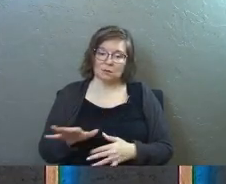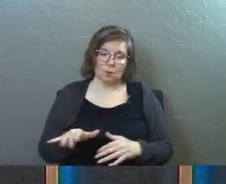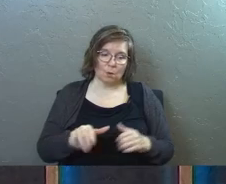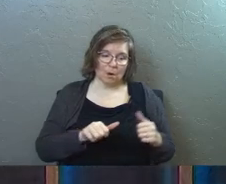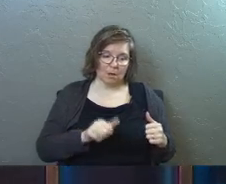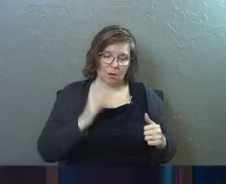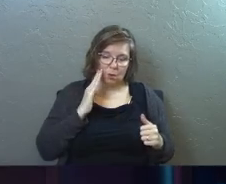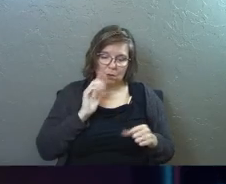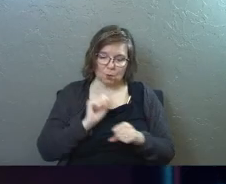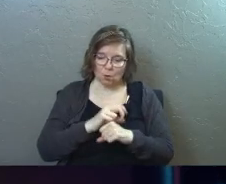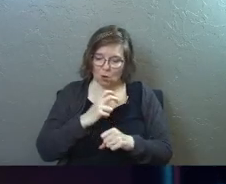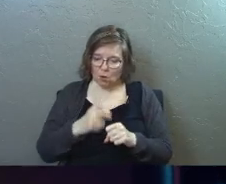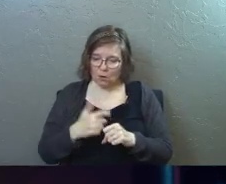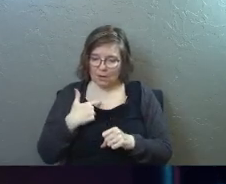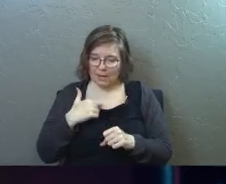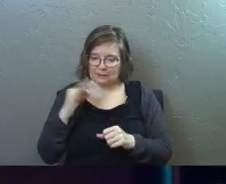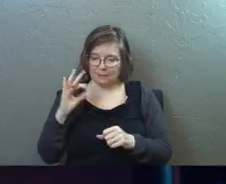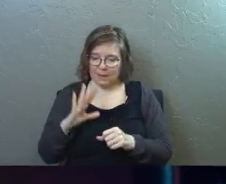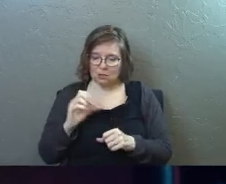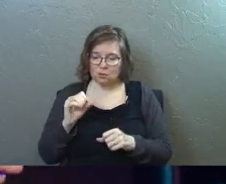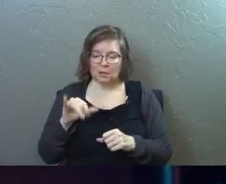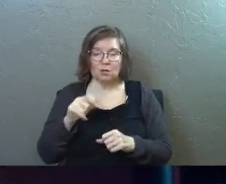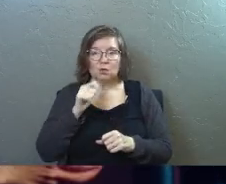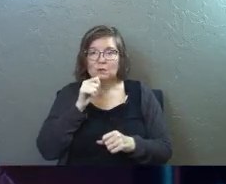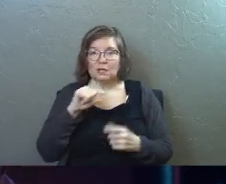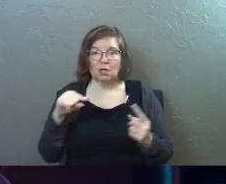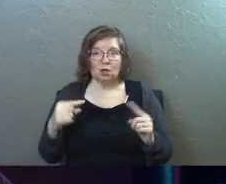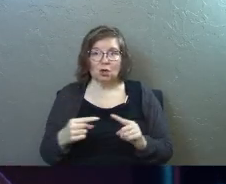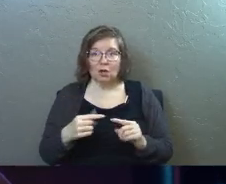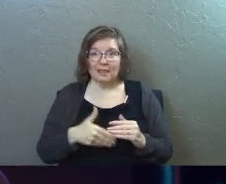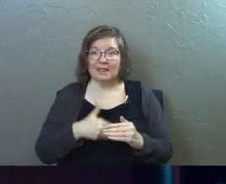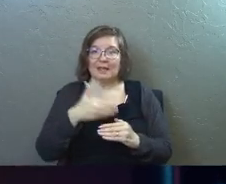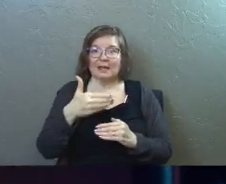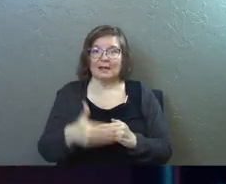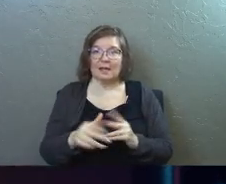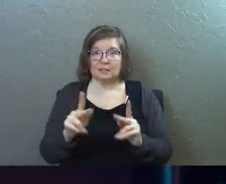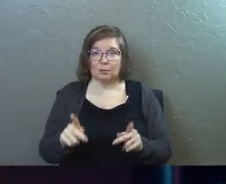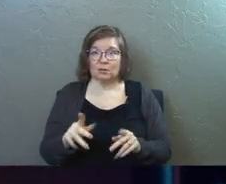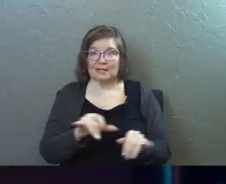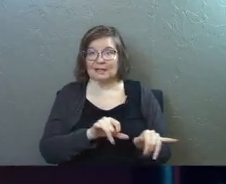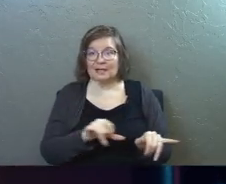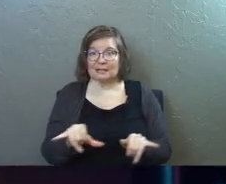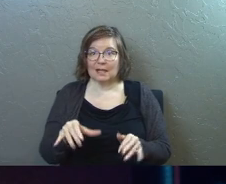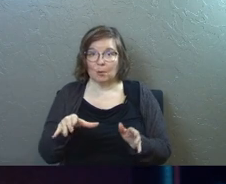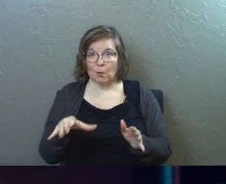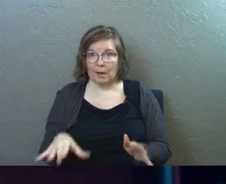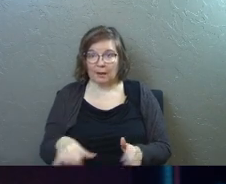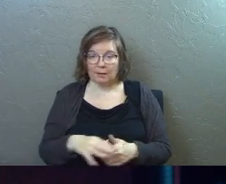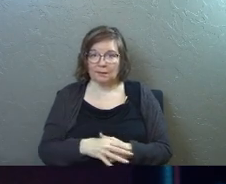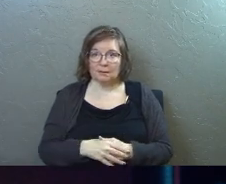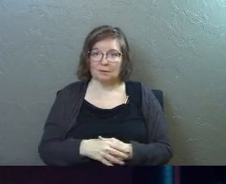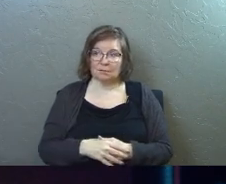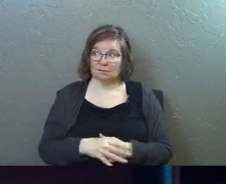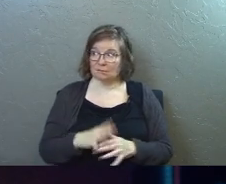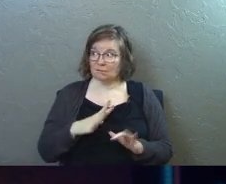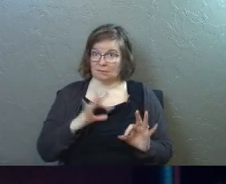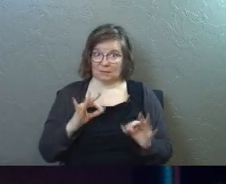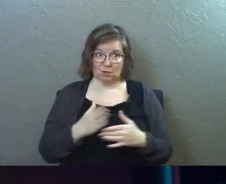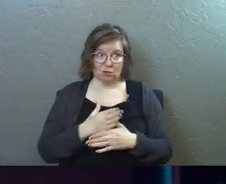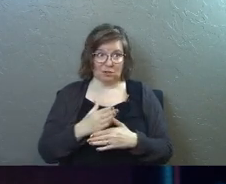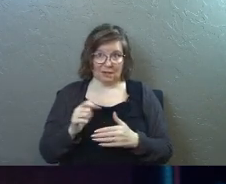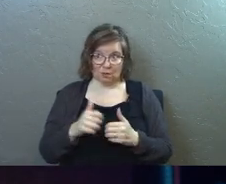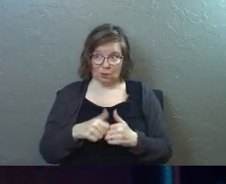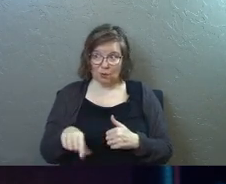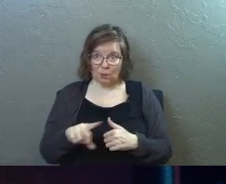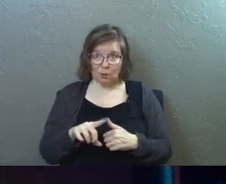know that you had to work harder on as a pastor so that you didn't hurt the next person in the same way is this okay for me to